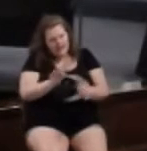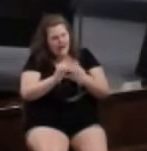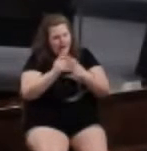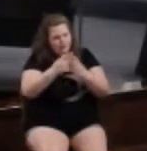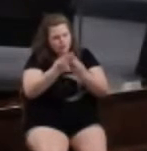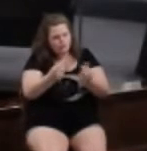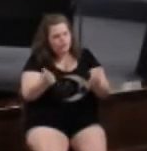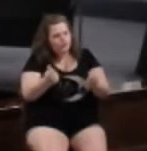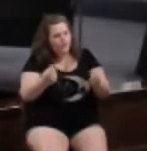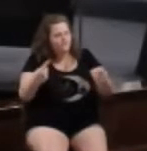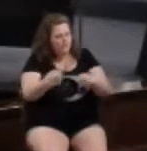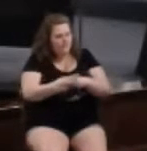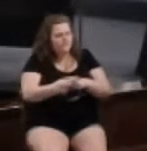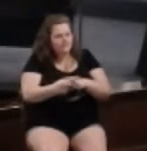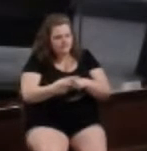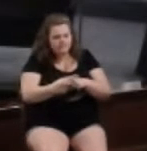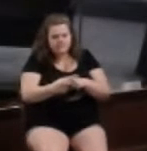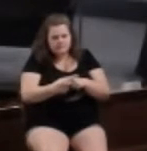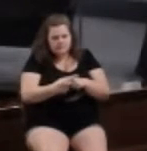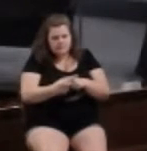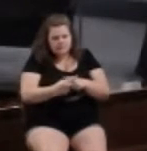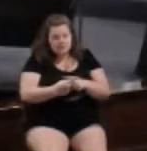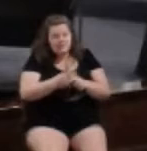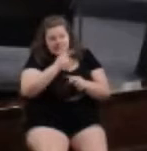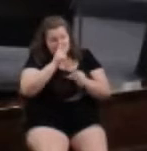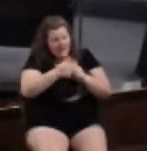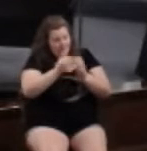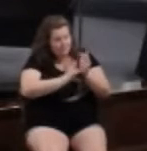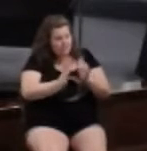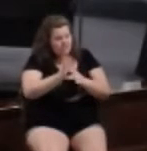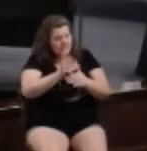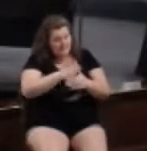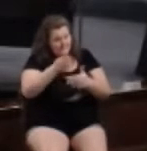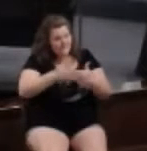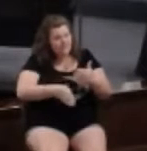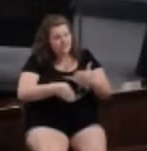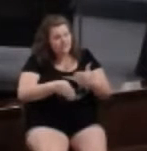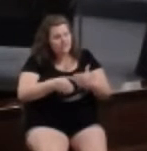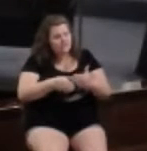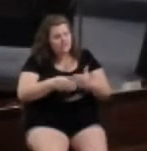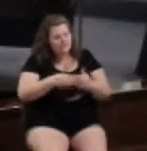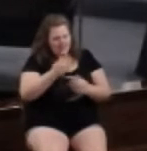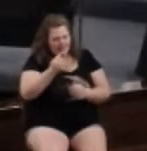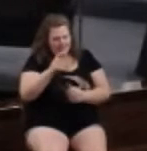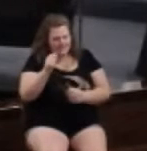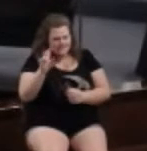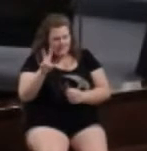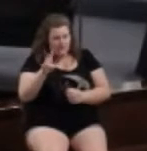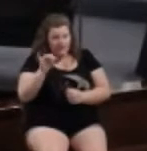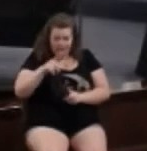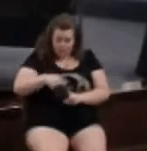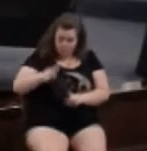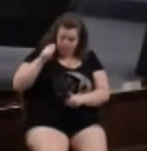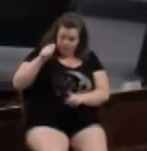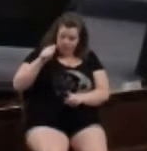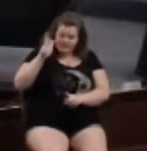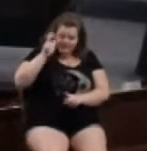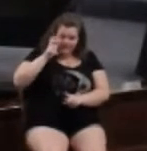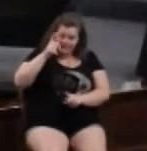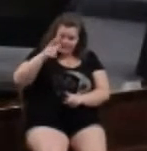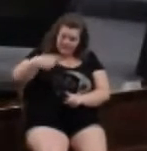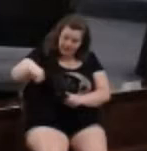the conflict. Notice how Jesus finishes in 1817. If he refuses to listen to them,